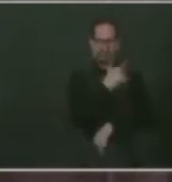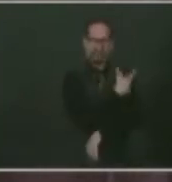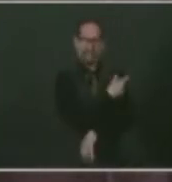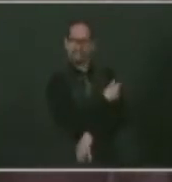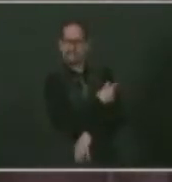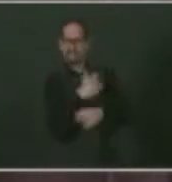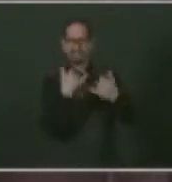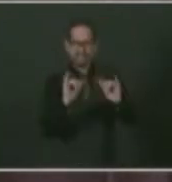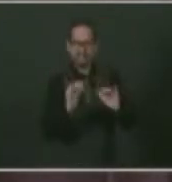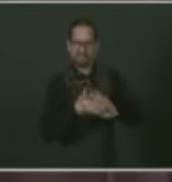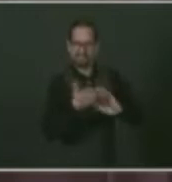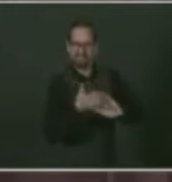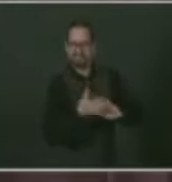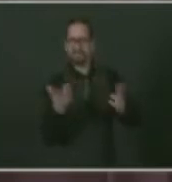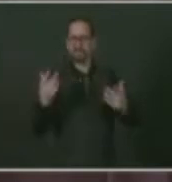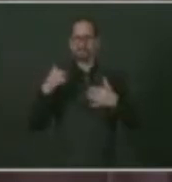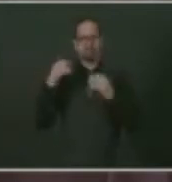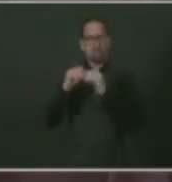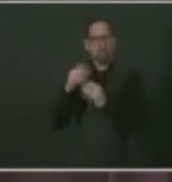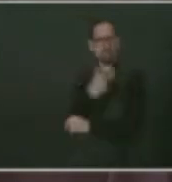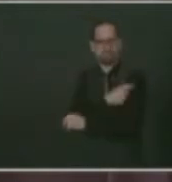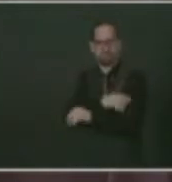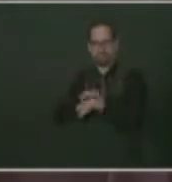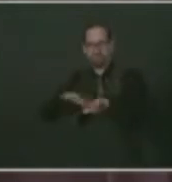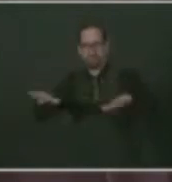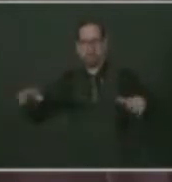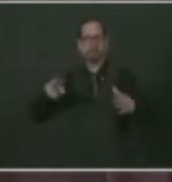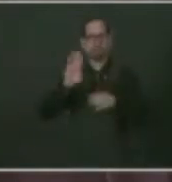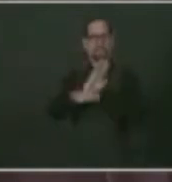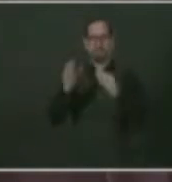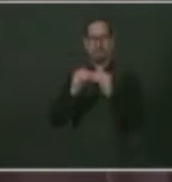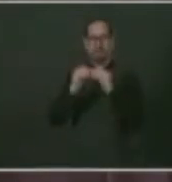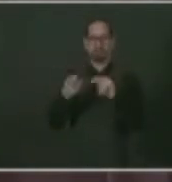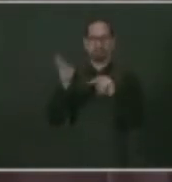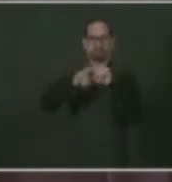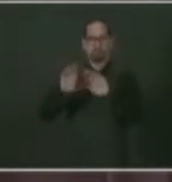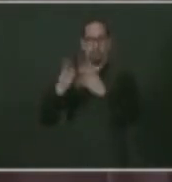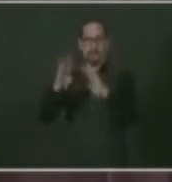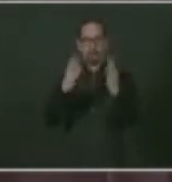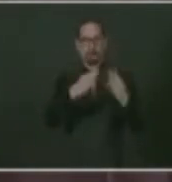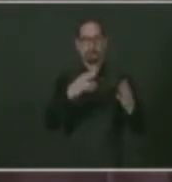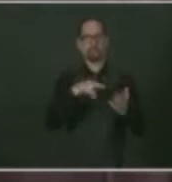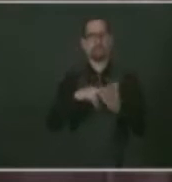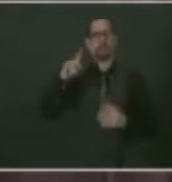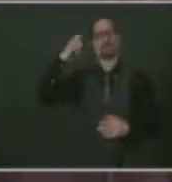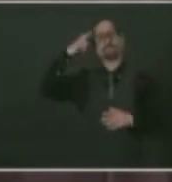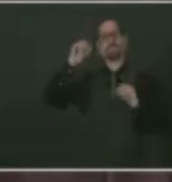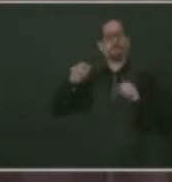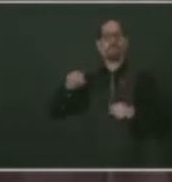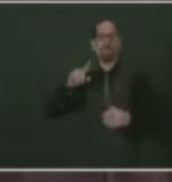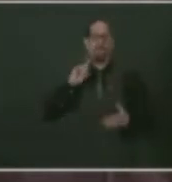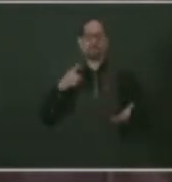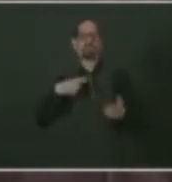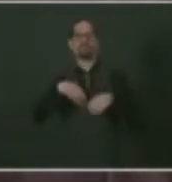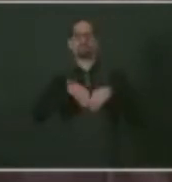businesses, but also on the executive order, and we're still only, we're not even halfway there yet. This is not a monarchy per se. I'm not